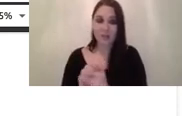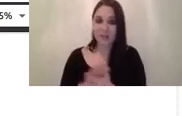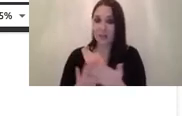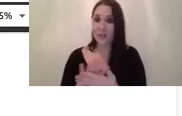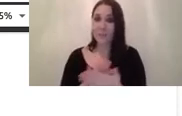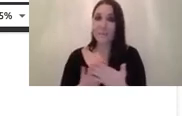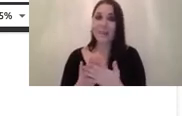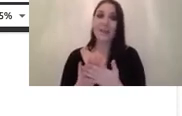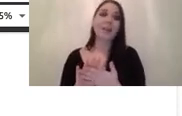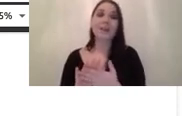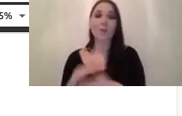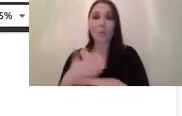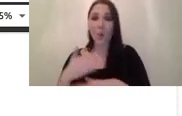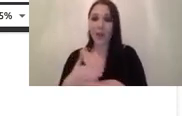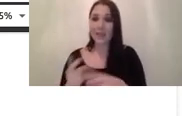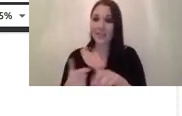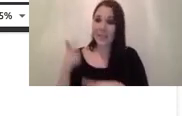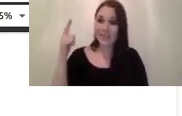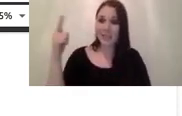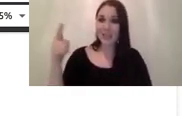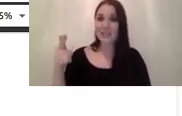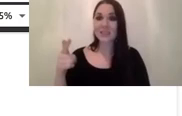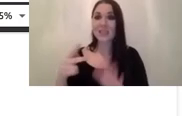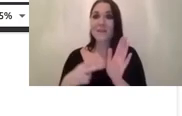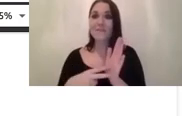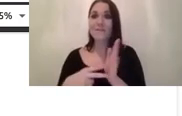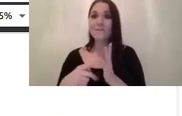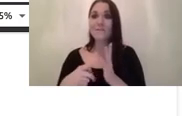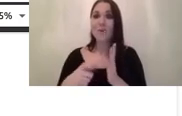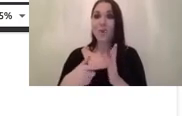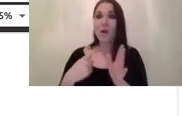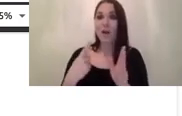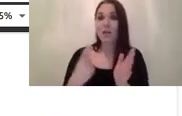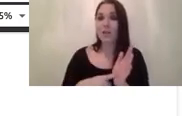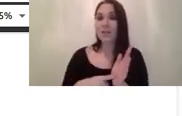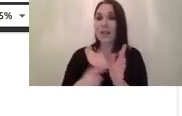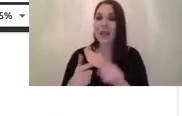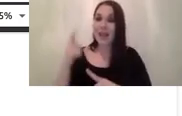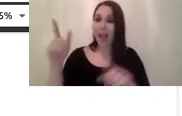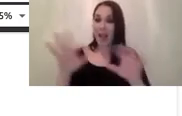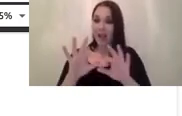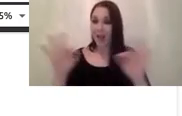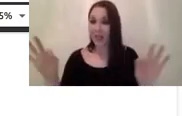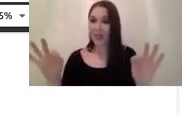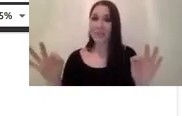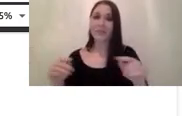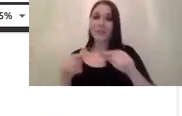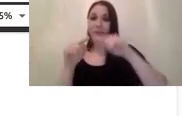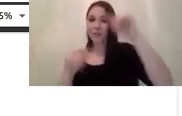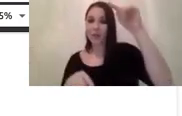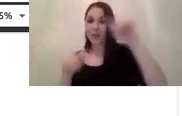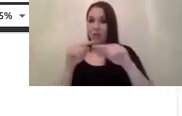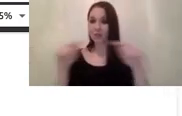distance the focal length or the or the horizontal or vertical field of view and so on